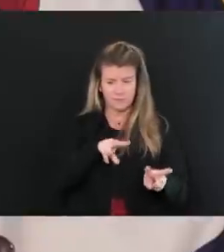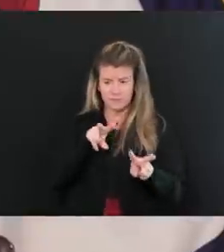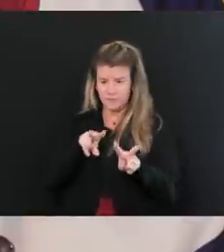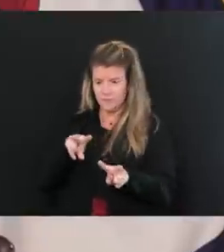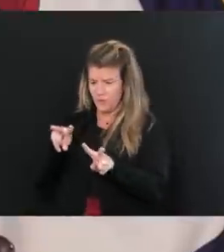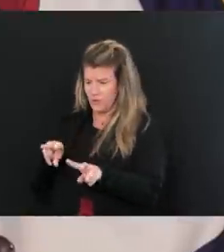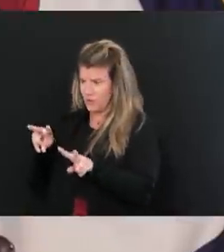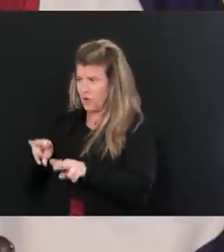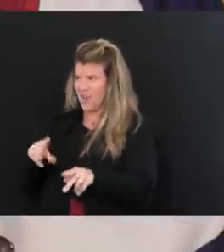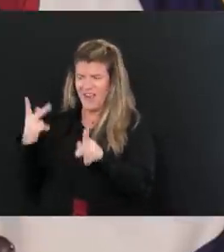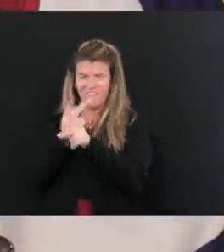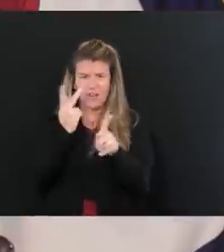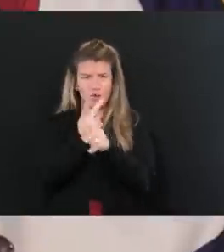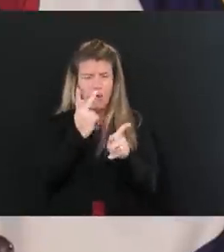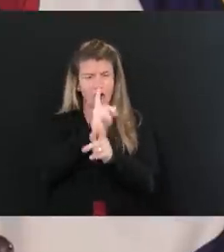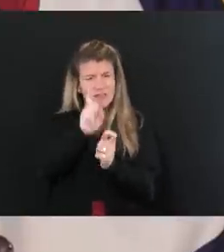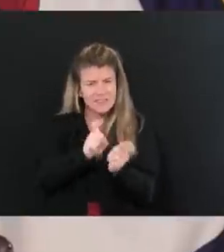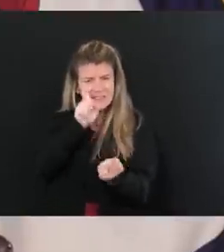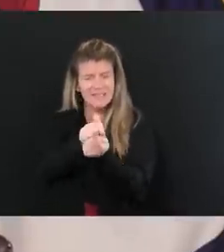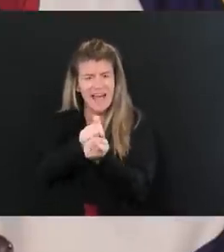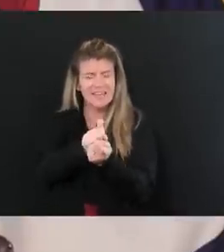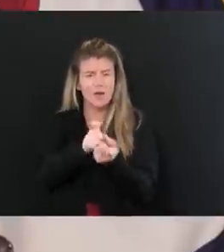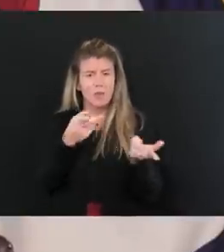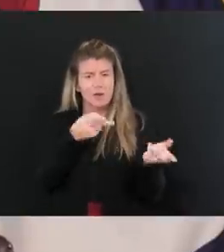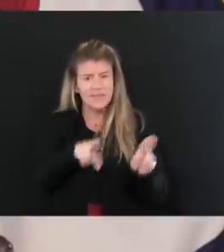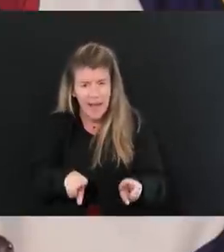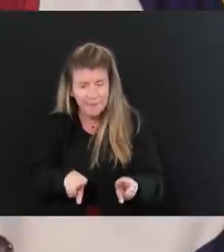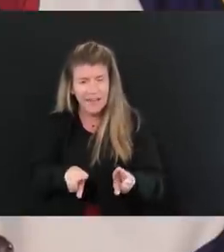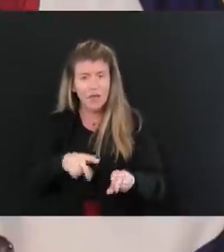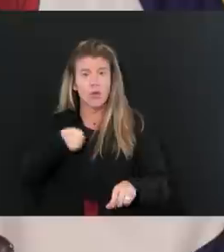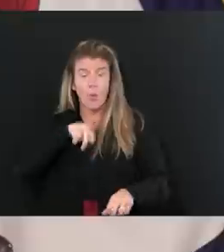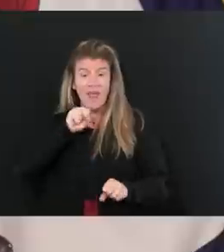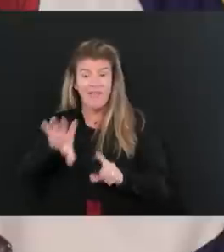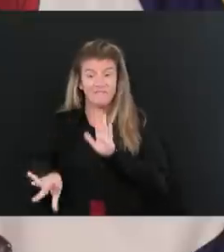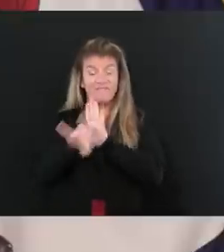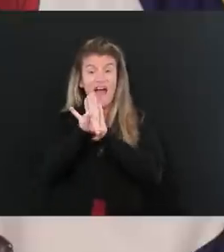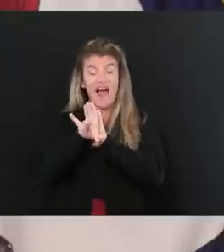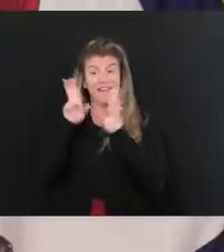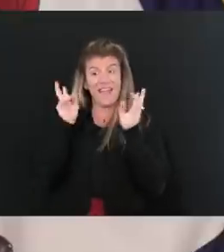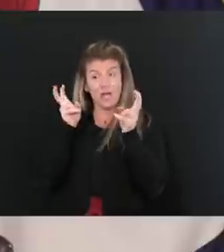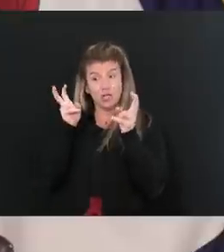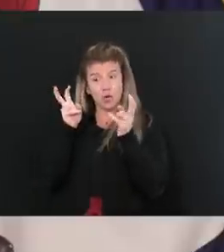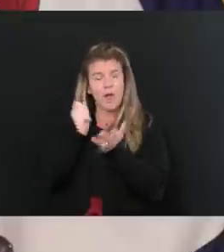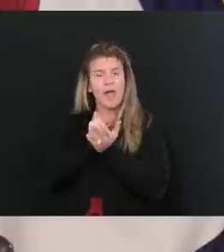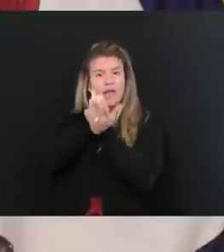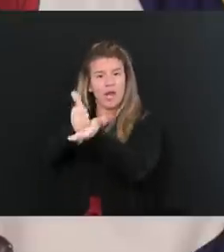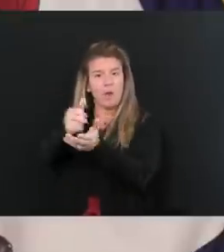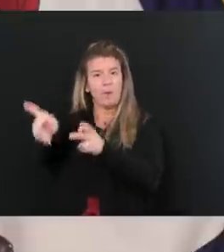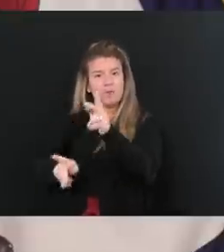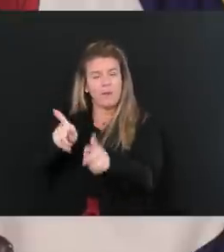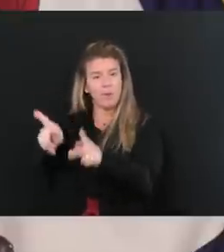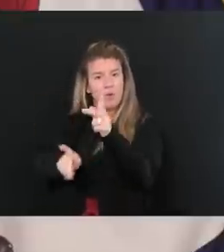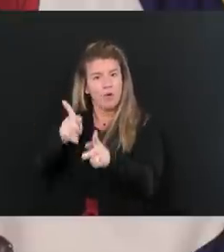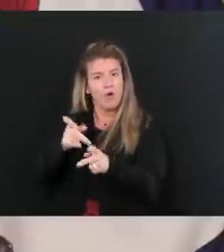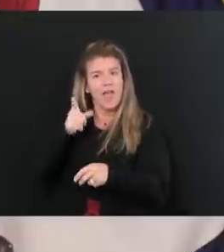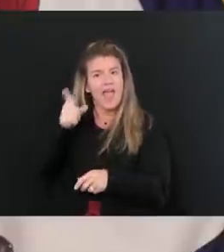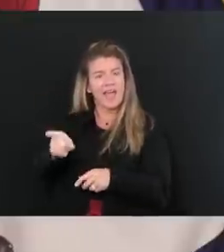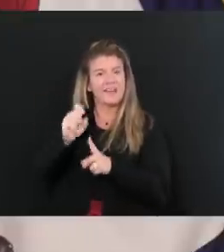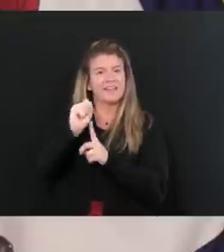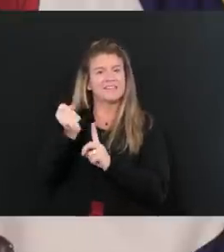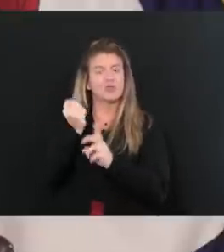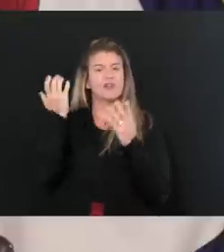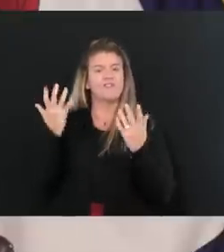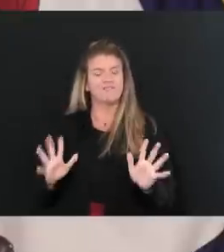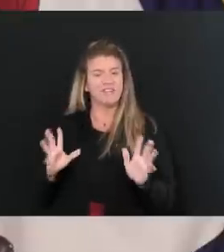surgical strike and go directly to the problems and help those people and get that situation